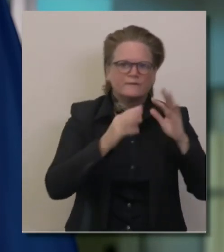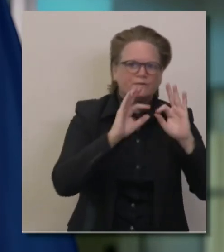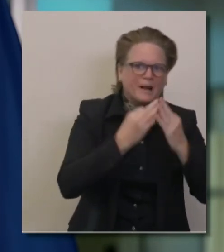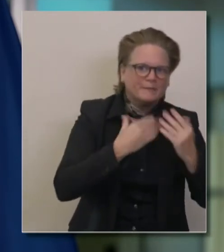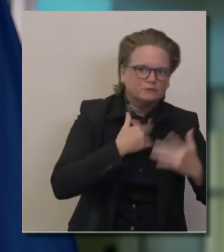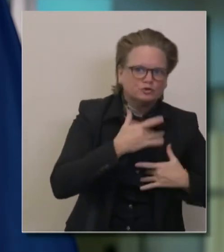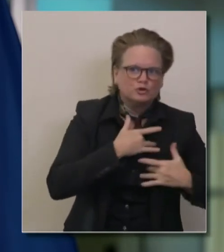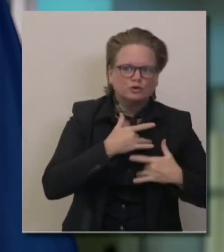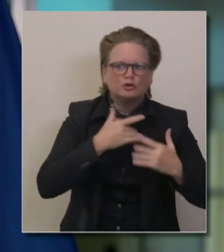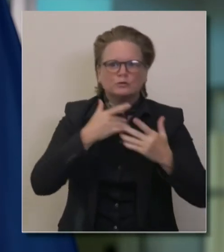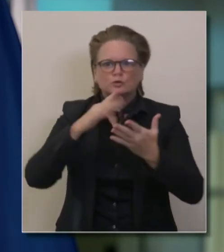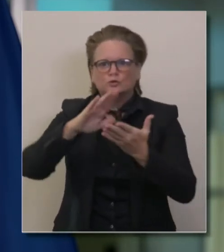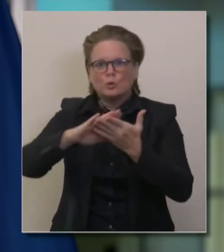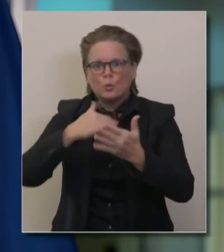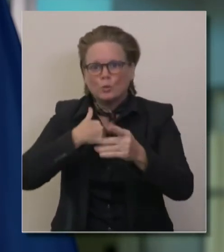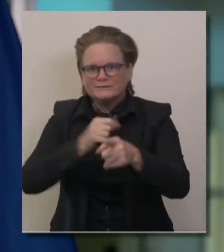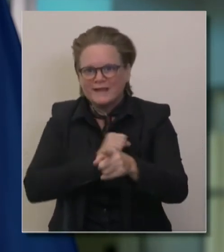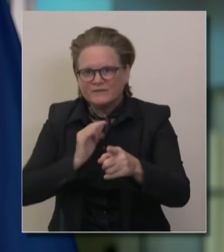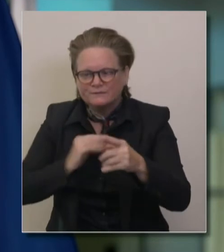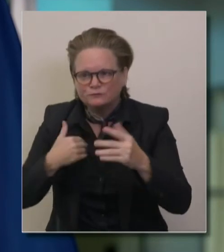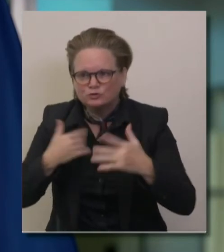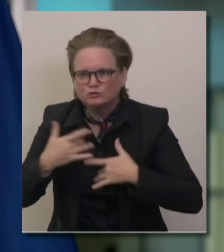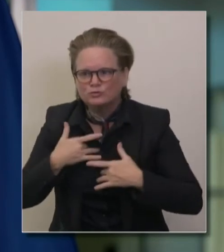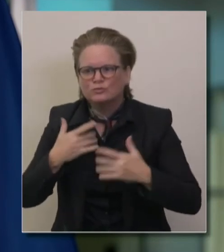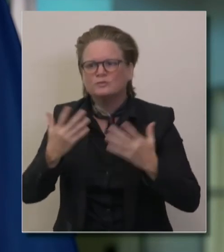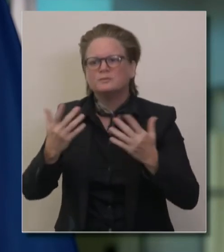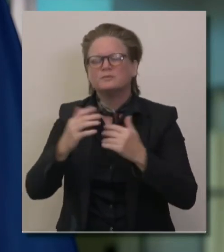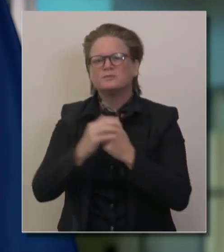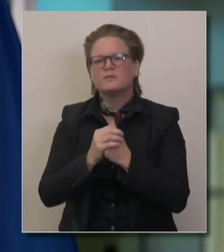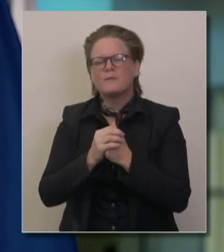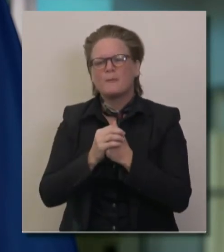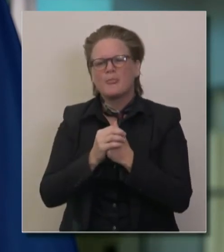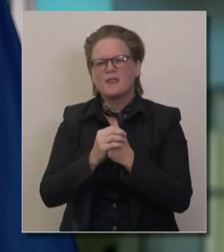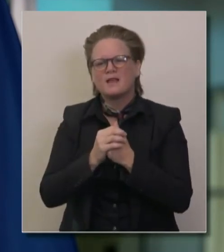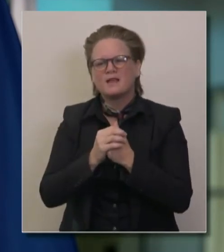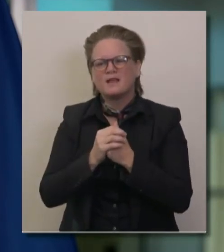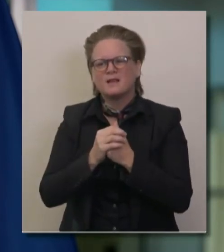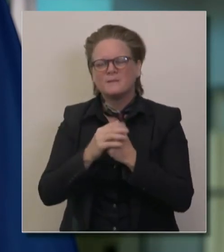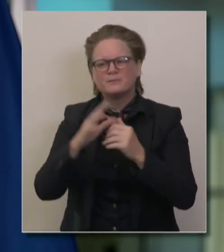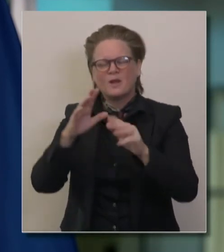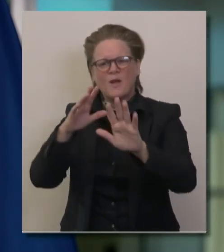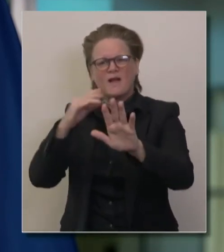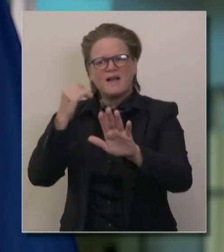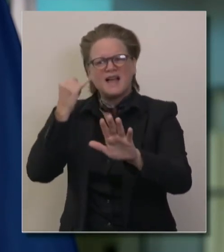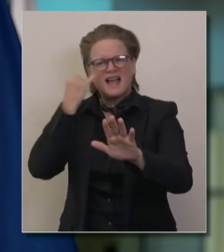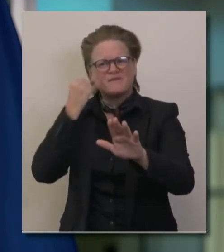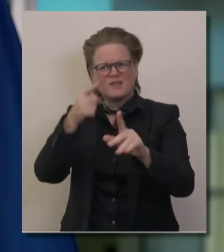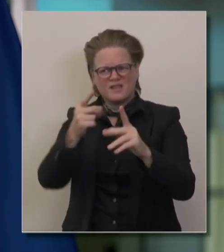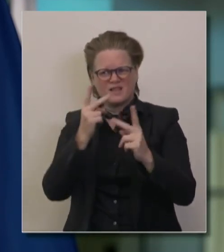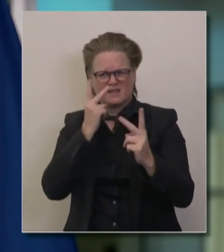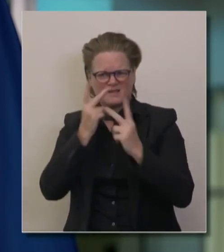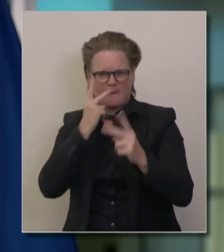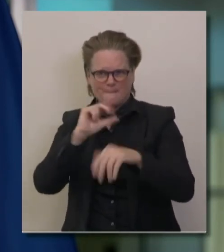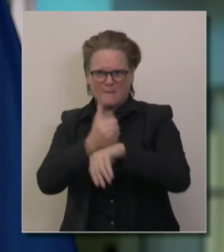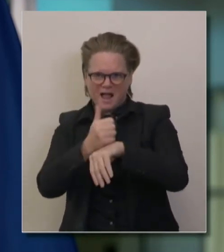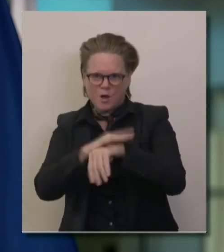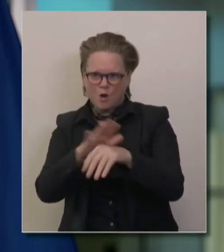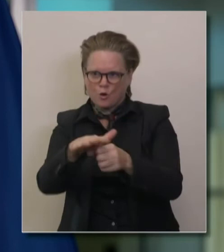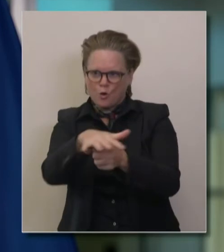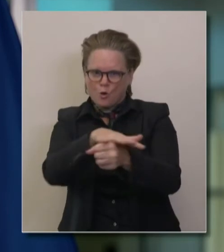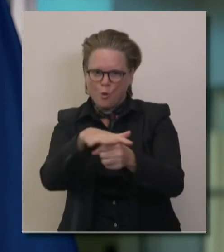a parent, when you have background rates that are exploding, when you see ICUs and you see hospital rates